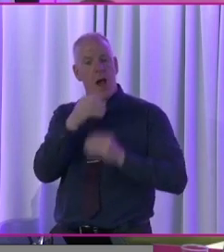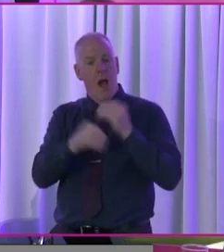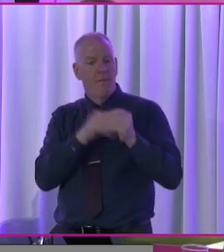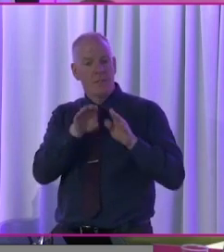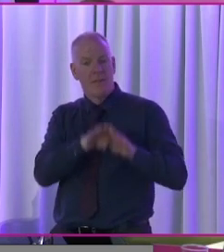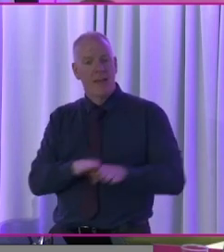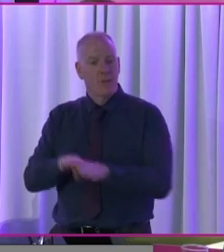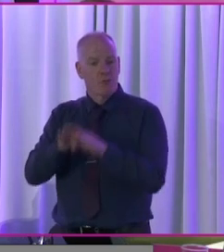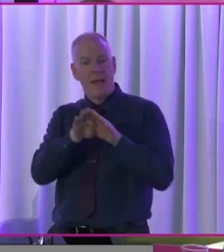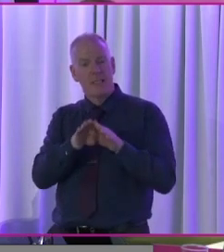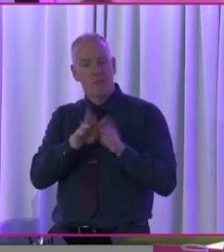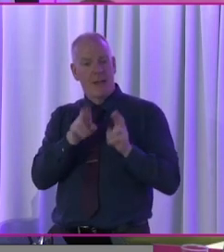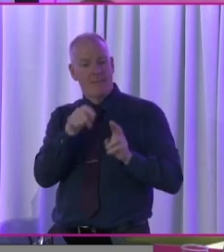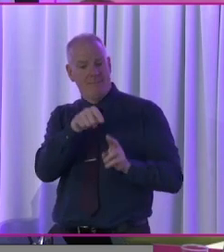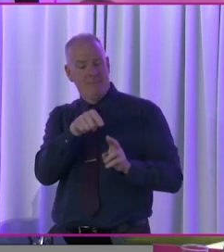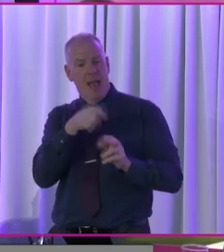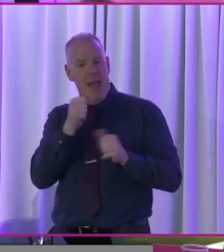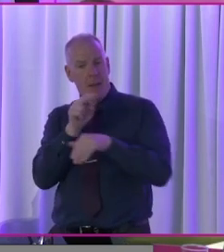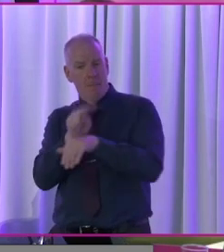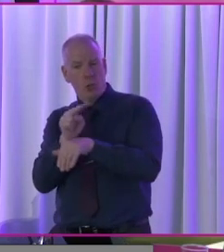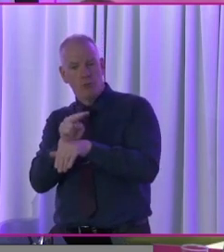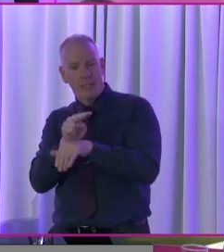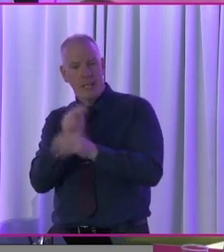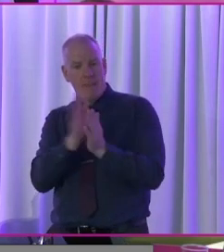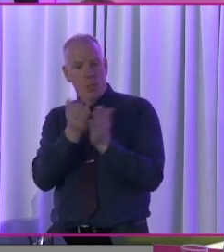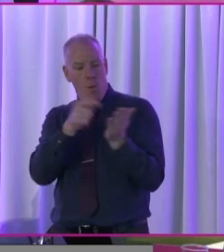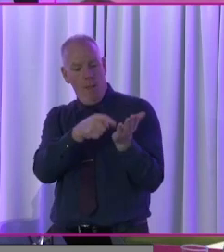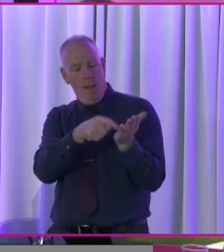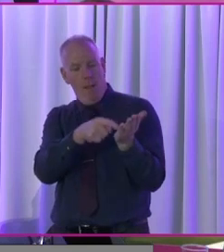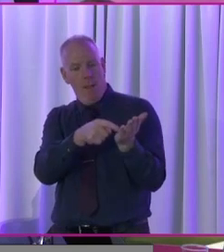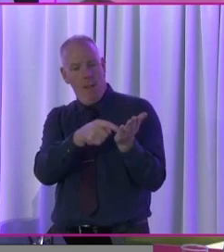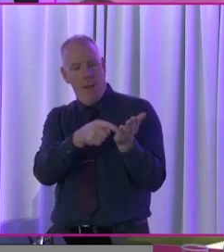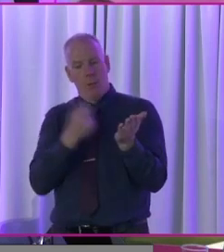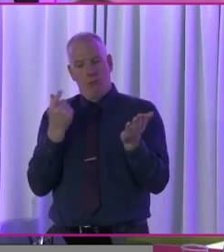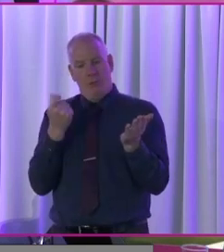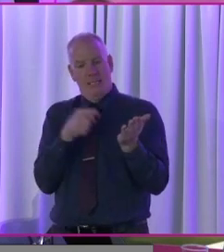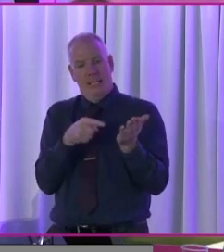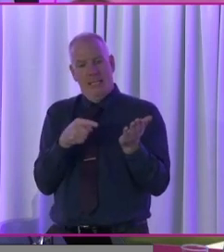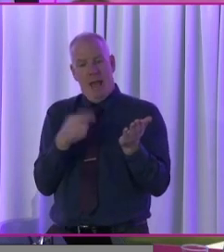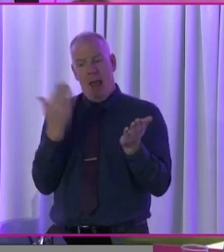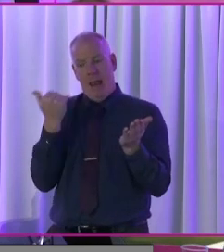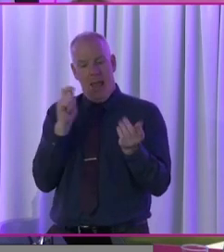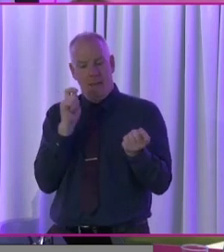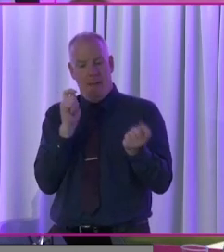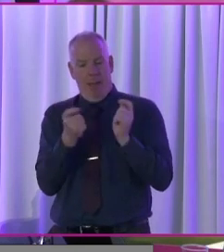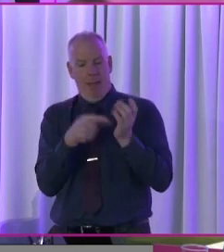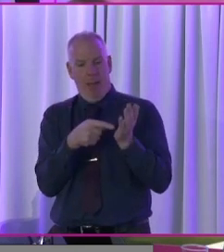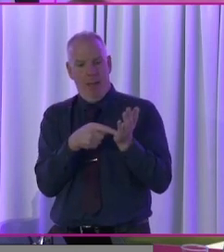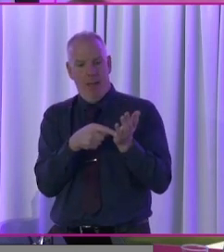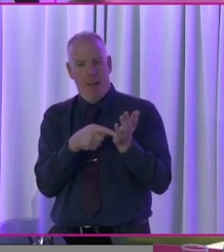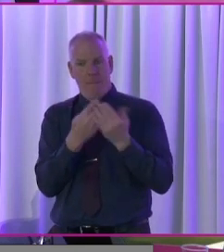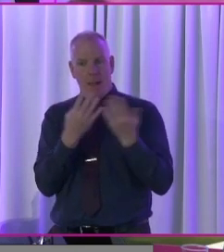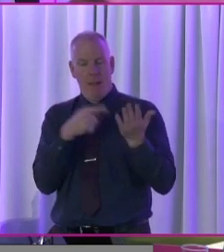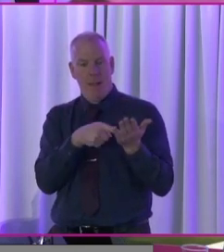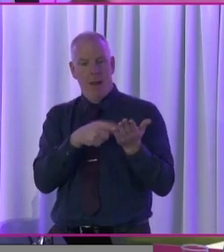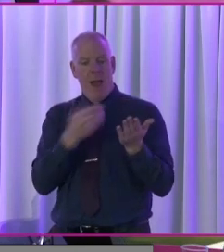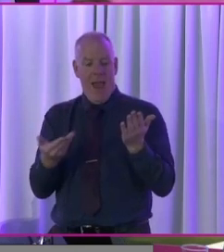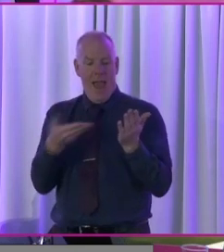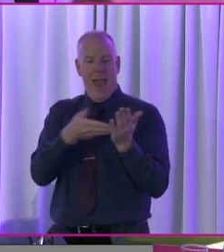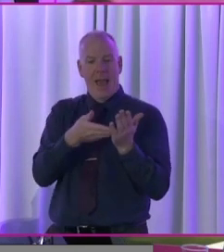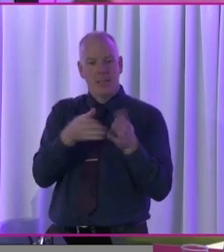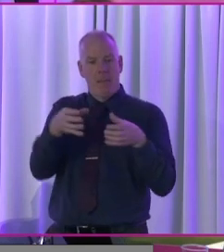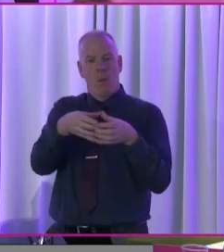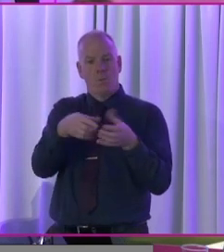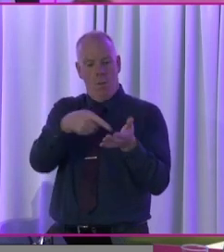of democratic, there is, um, a monitoring manual, but very recently at the last iteration of that particular panel, they added a